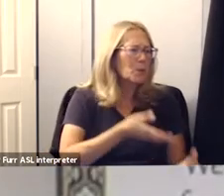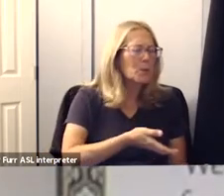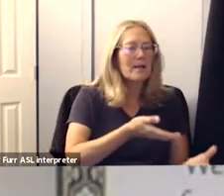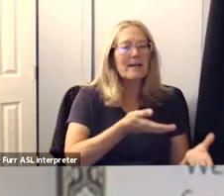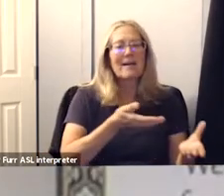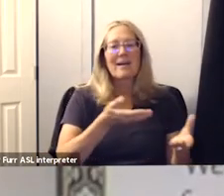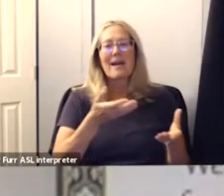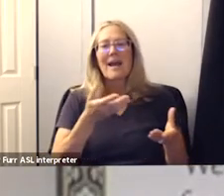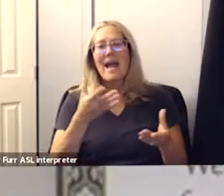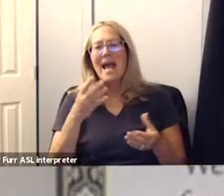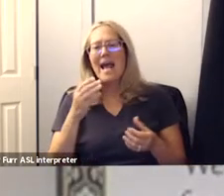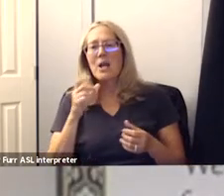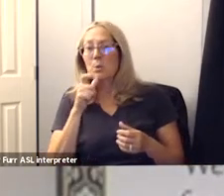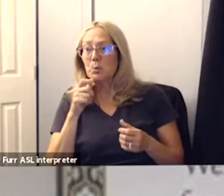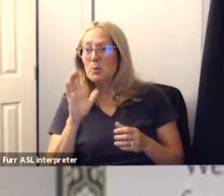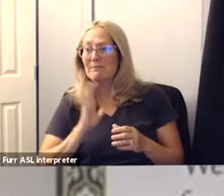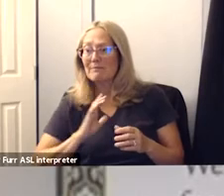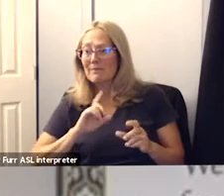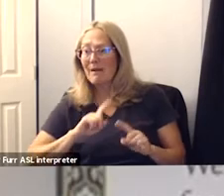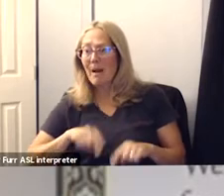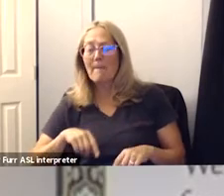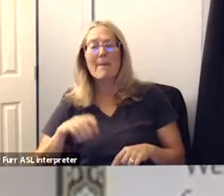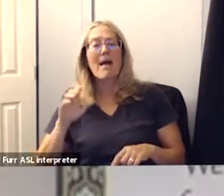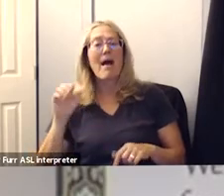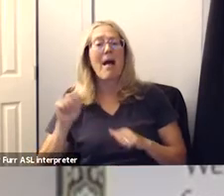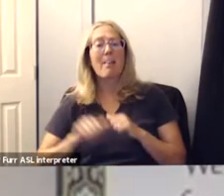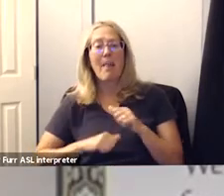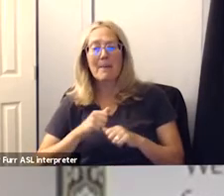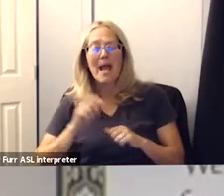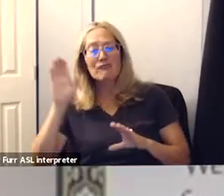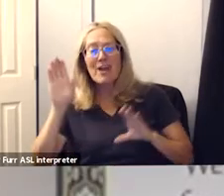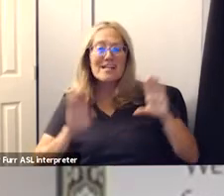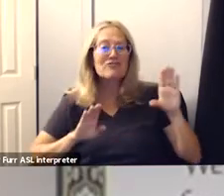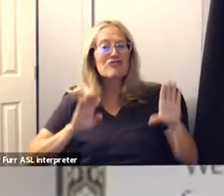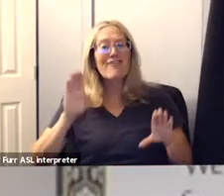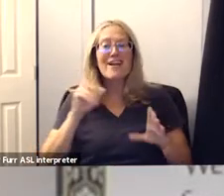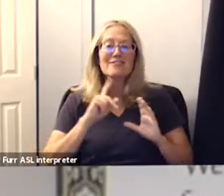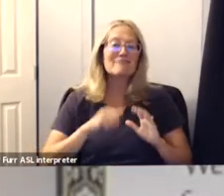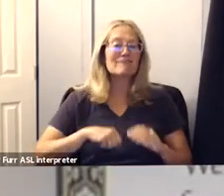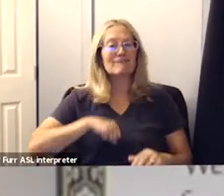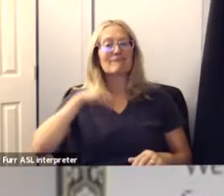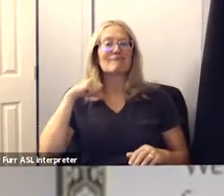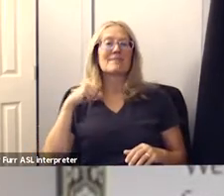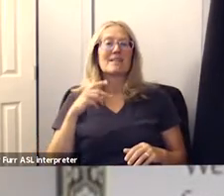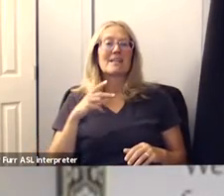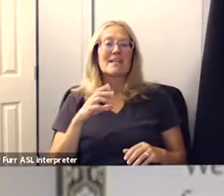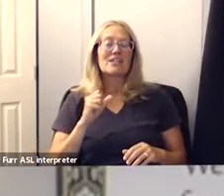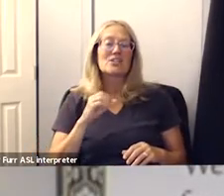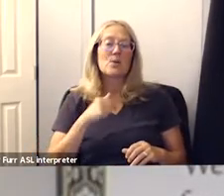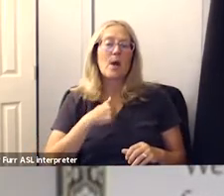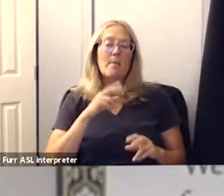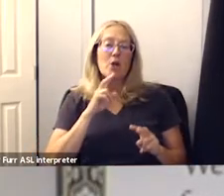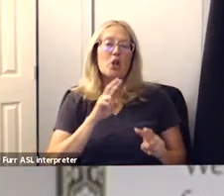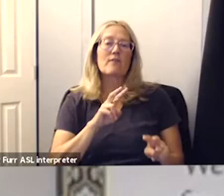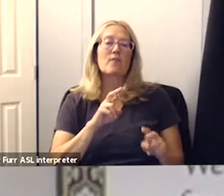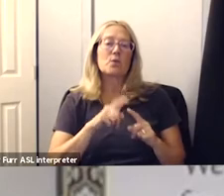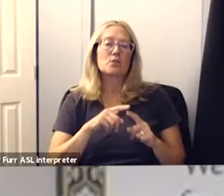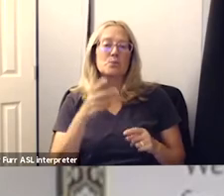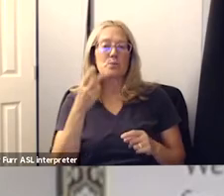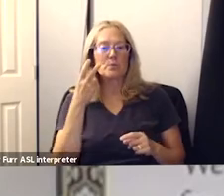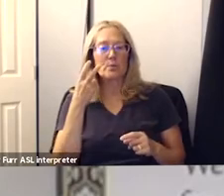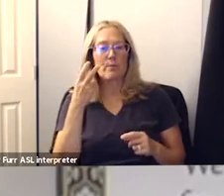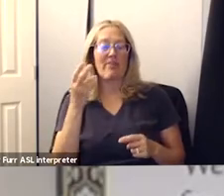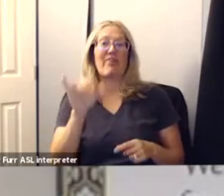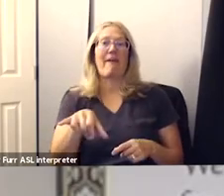everybody raised their hands and and such um touring the beautiful facility and the track i'm just looking forward to that